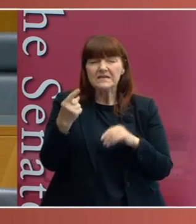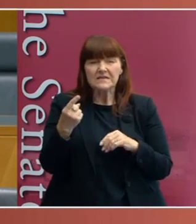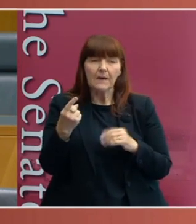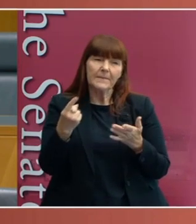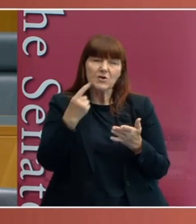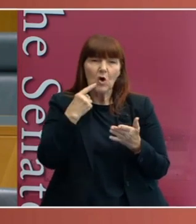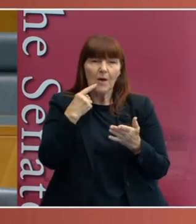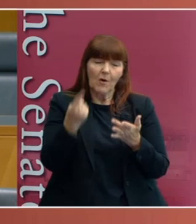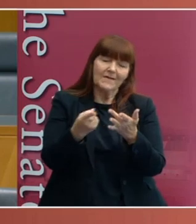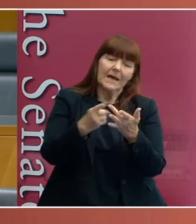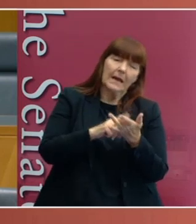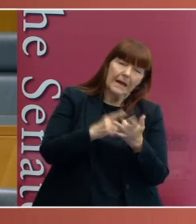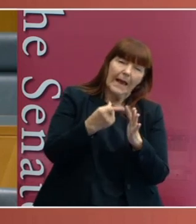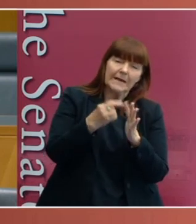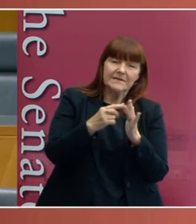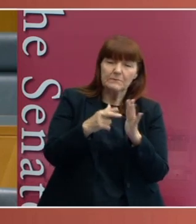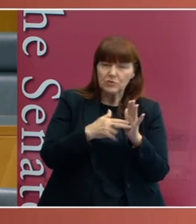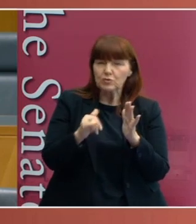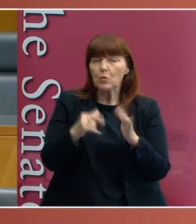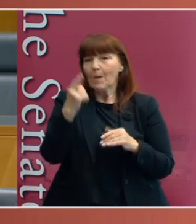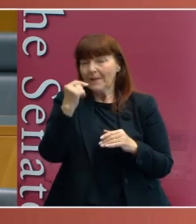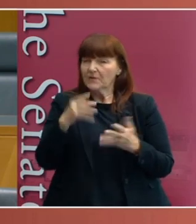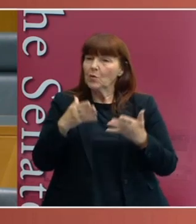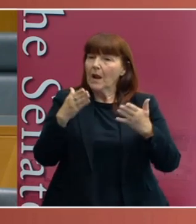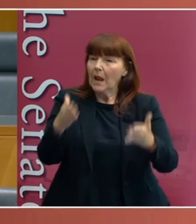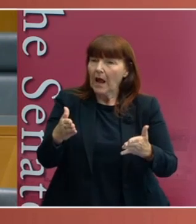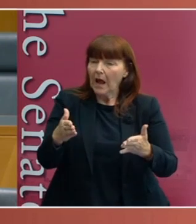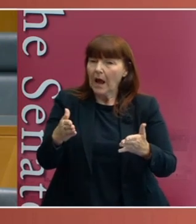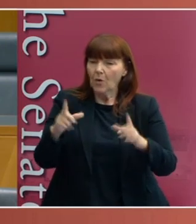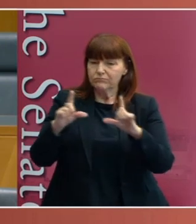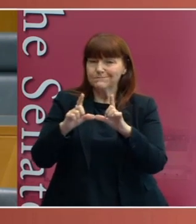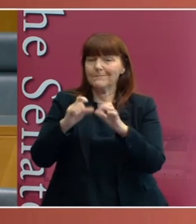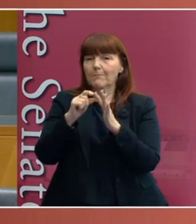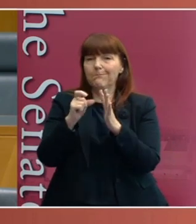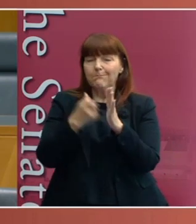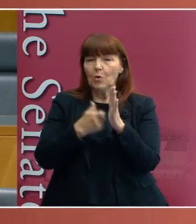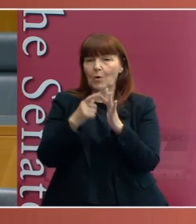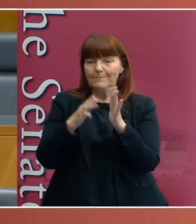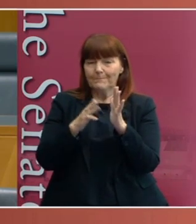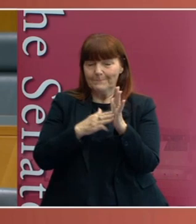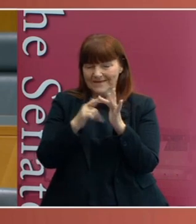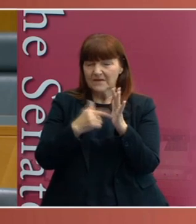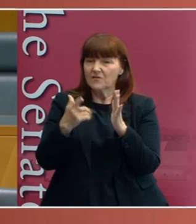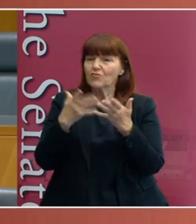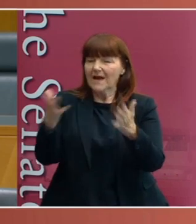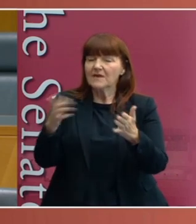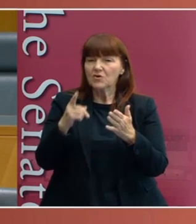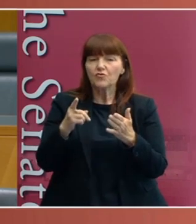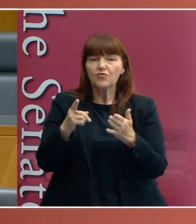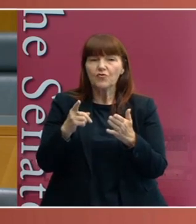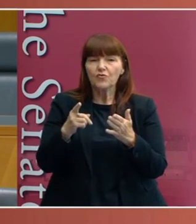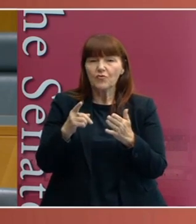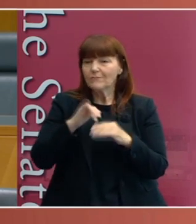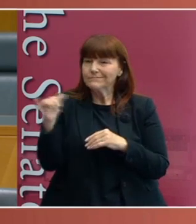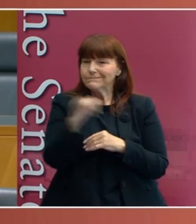exemption or ability to enable permits to be granted to FIFO